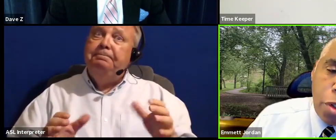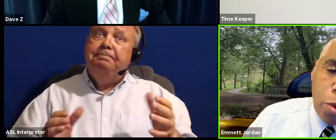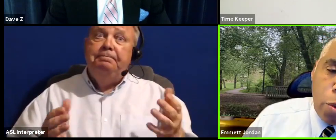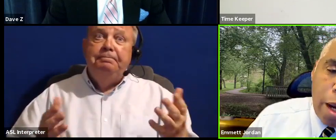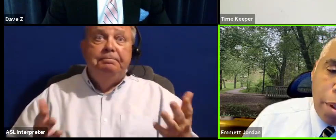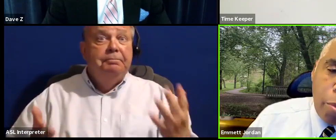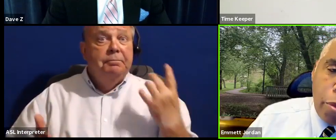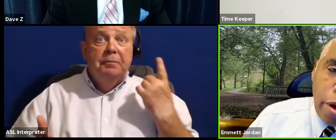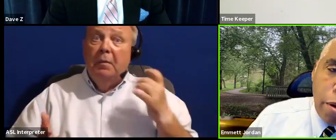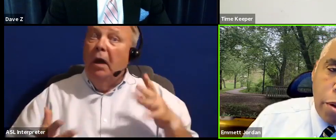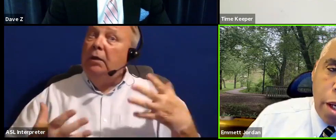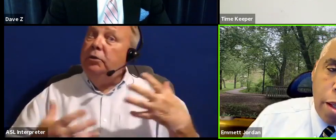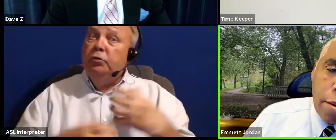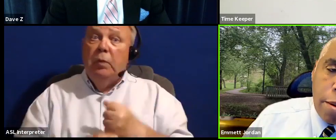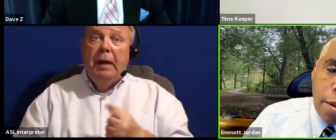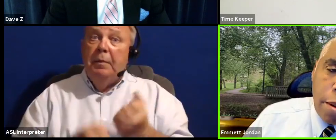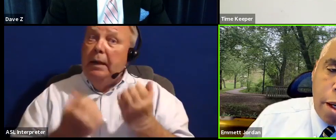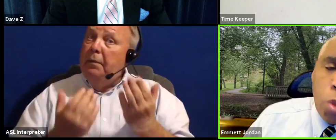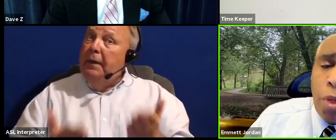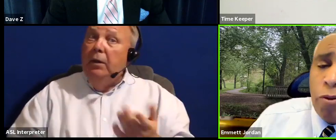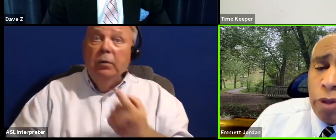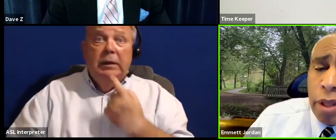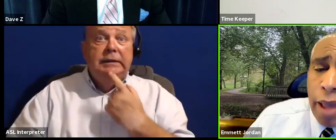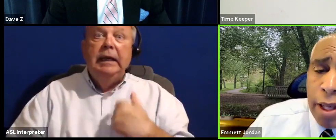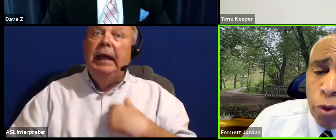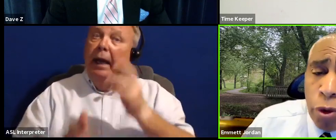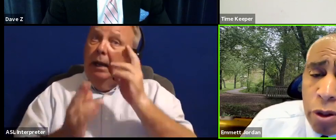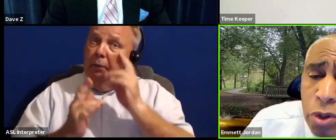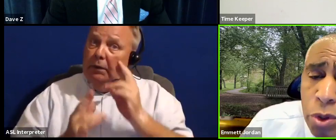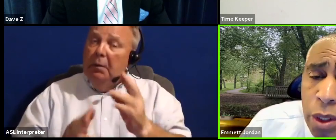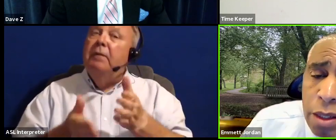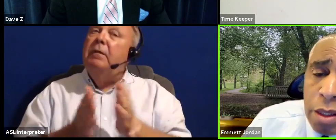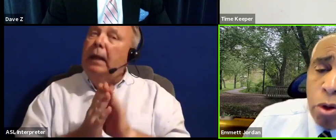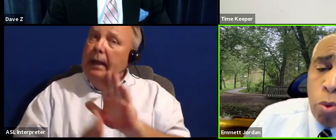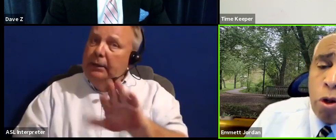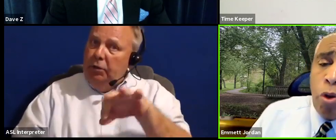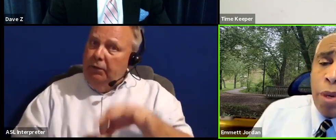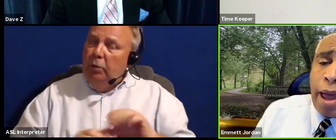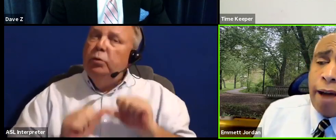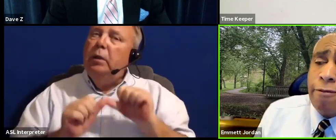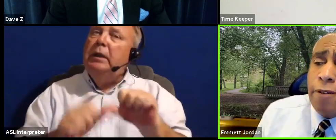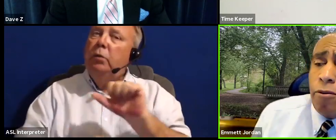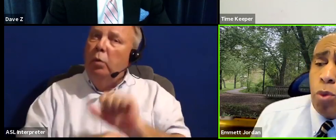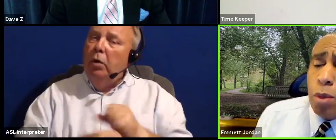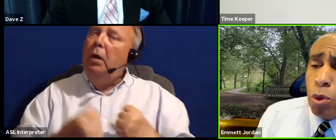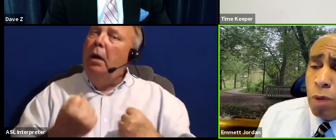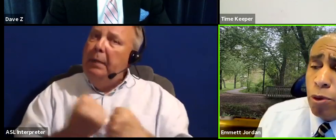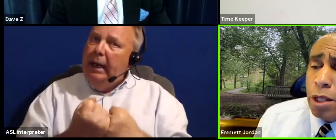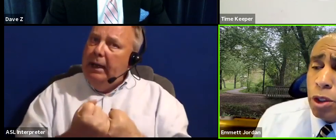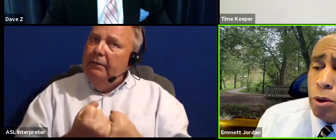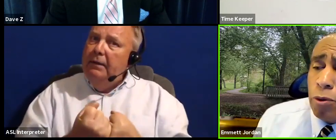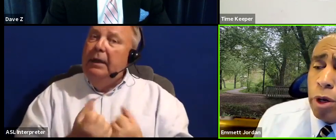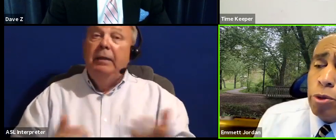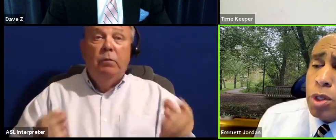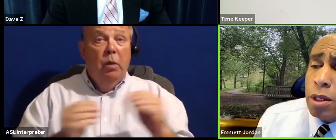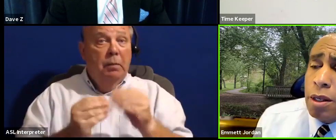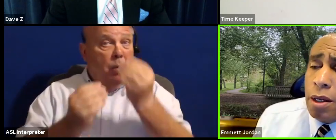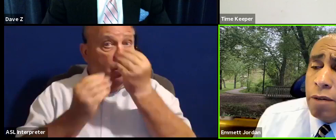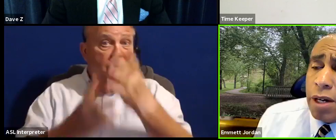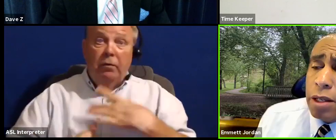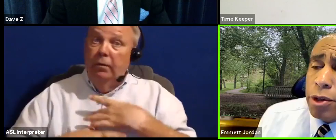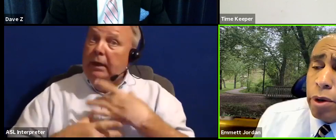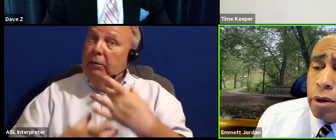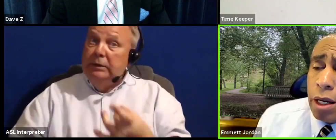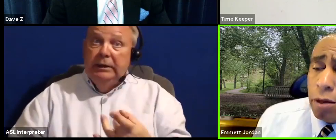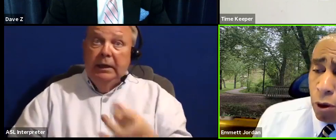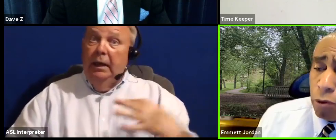I'll just wrap it up there and say that I respectfully ask for your vote. So I continue to work on your behalf. If you want more information or if you're interested in